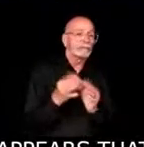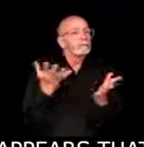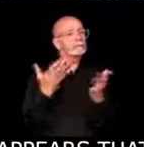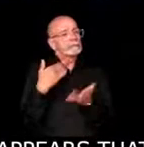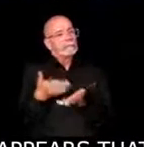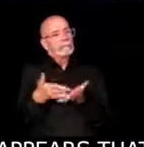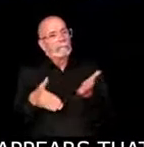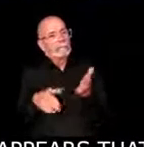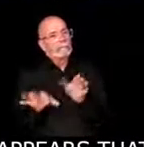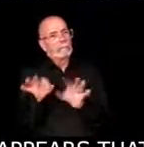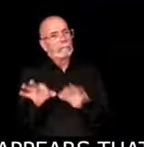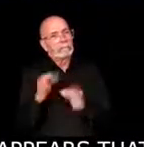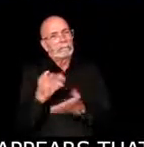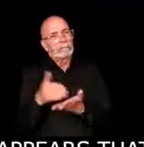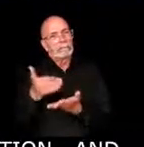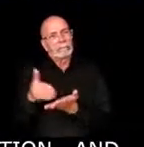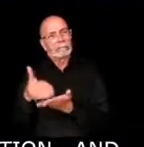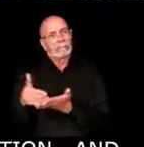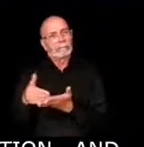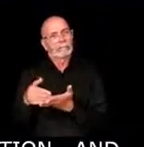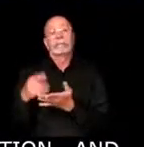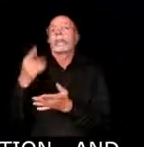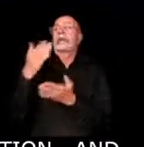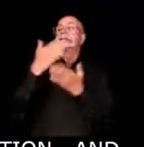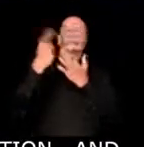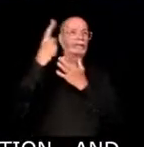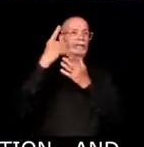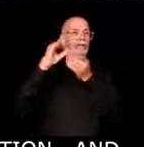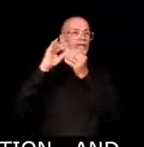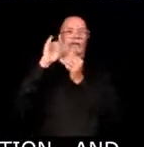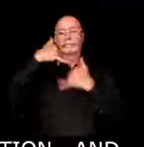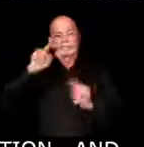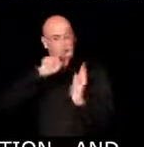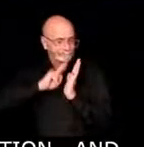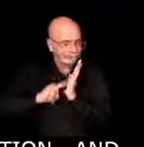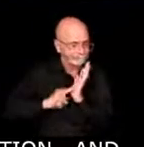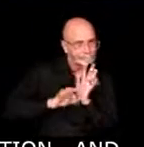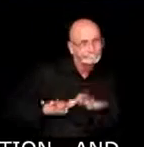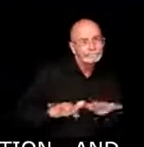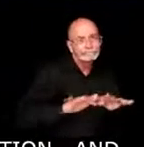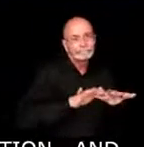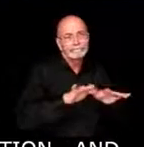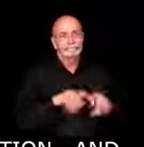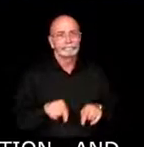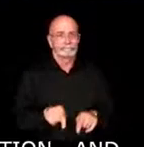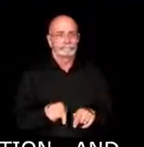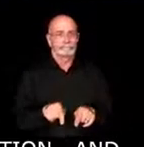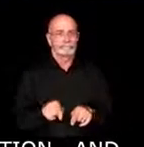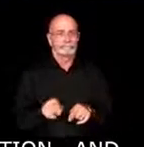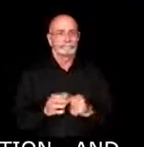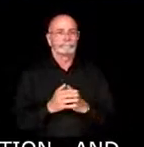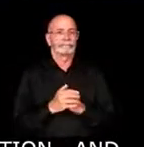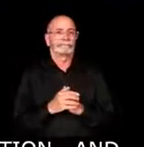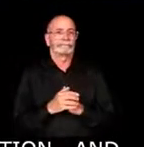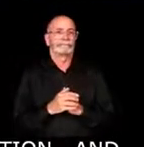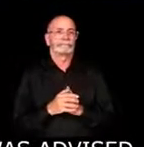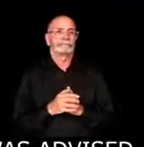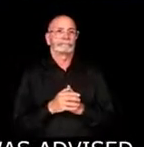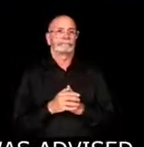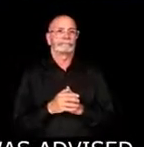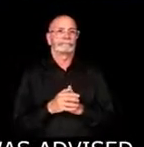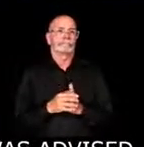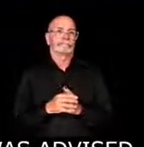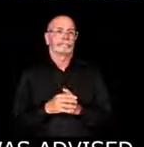and that it's being looked into further. And I believe, I believe I also was advised early on that apparently the